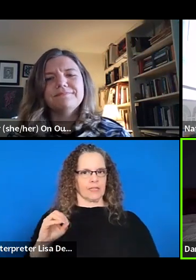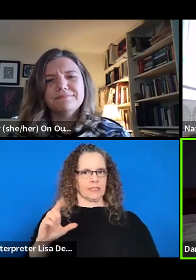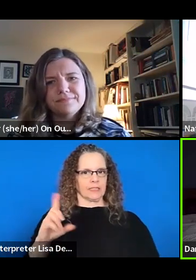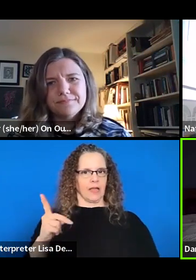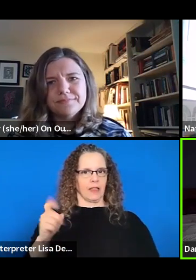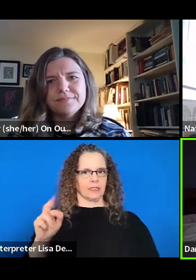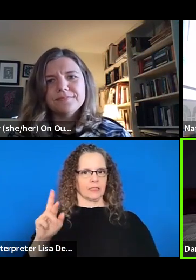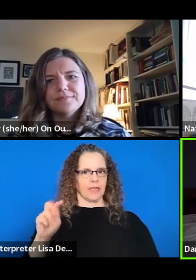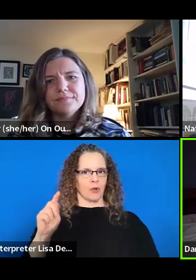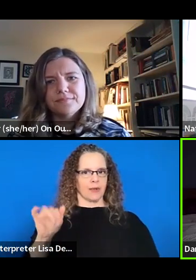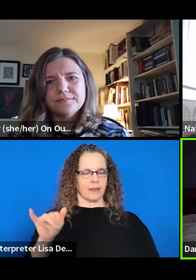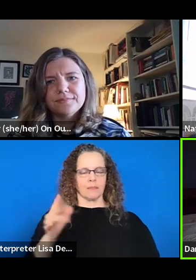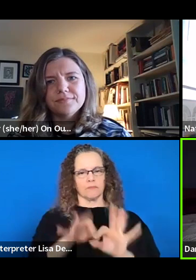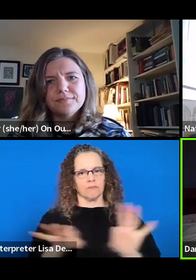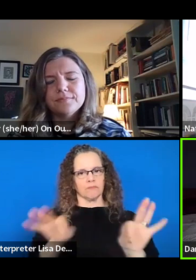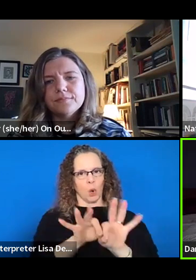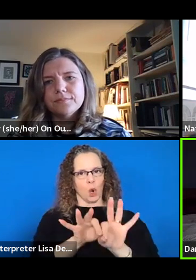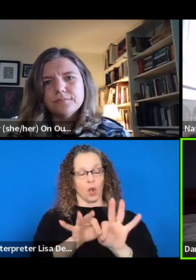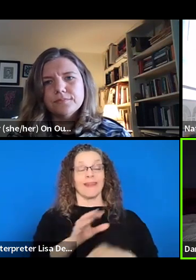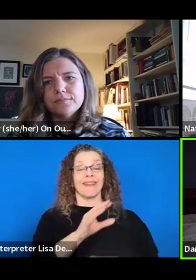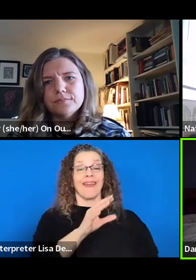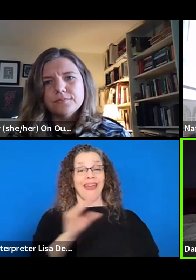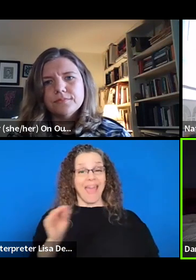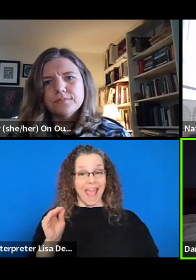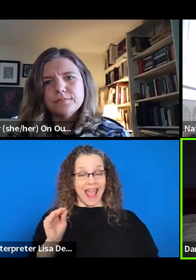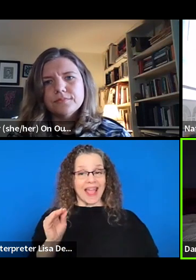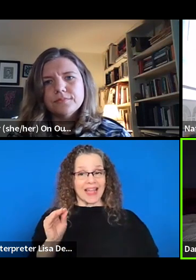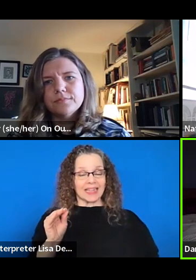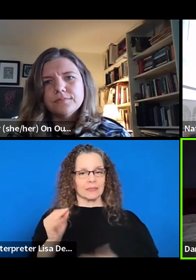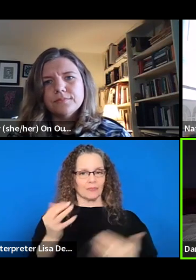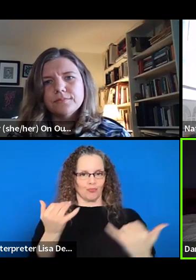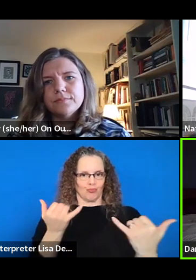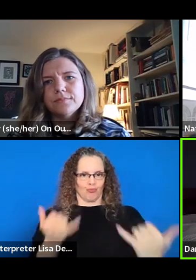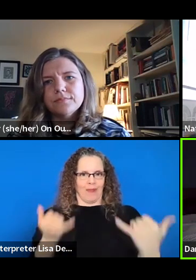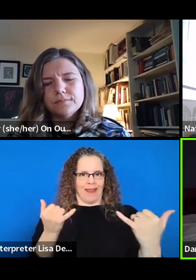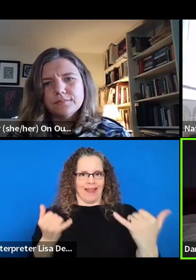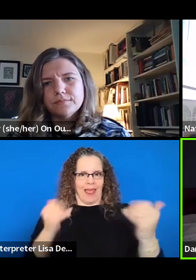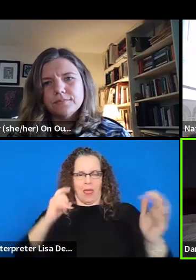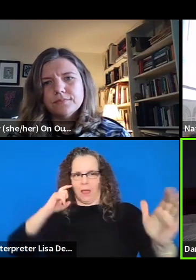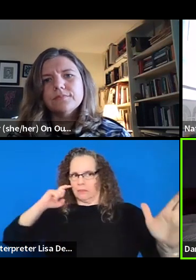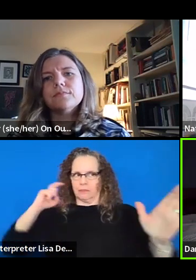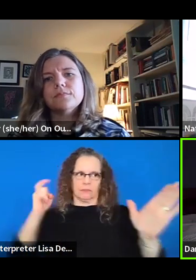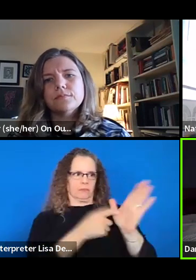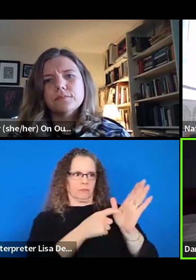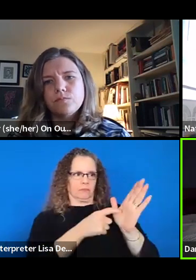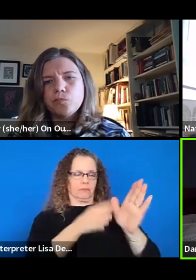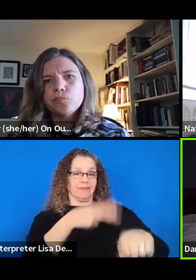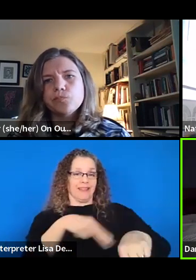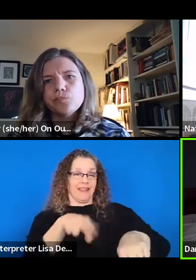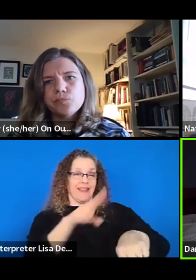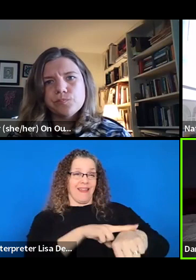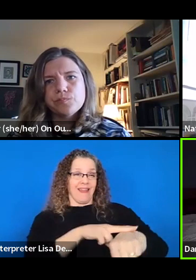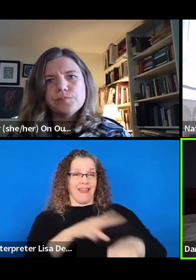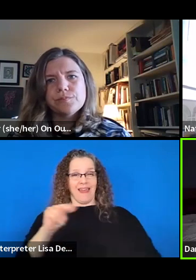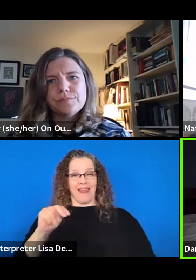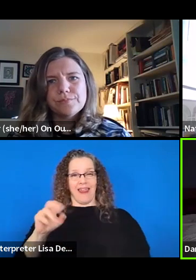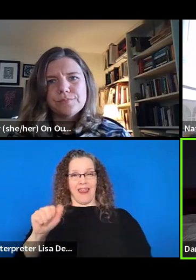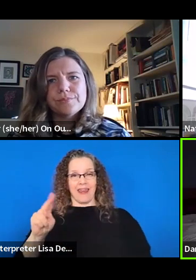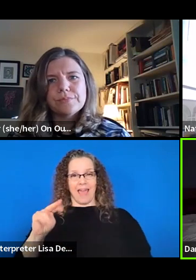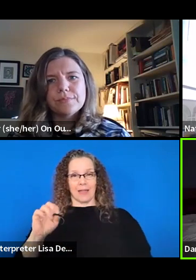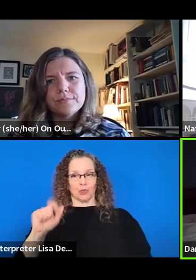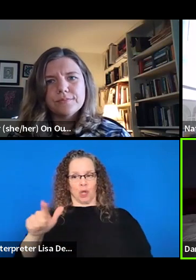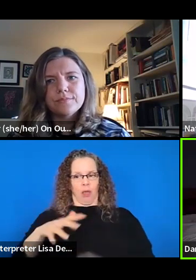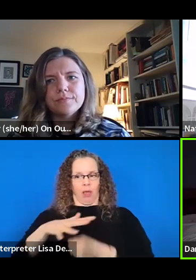all signs right now are pointing to particularly the national arts funding landscape. I can't speak necessarily to local,